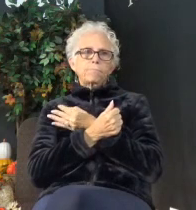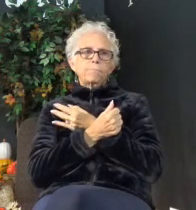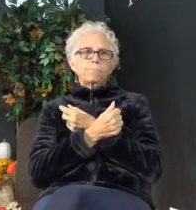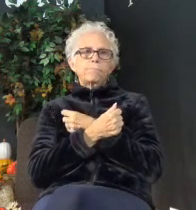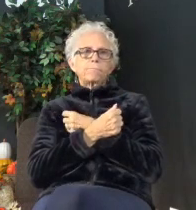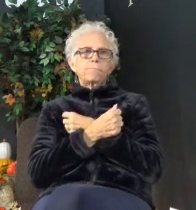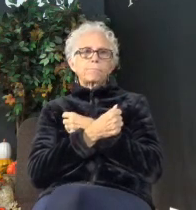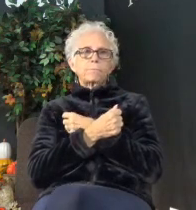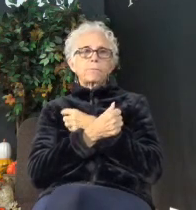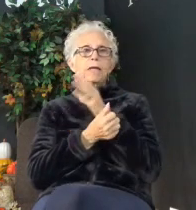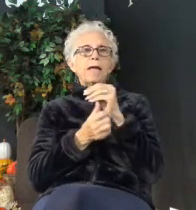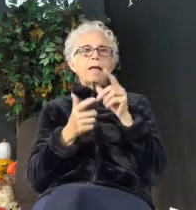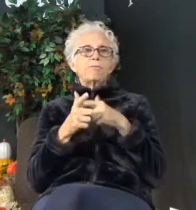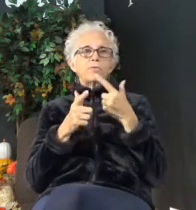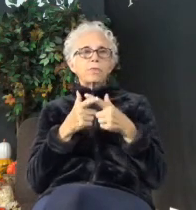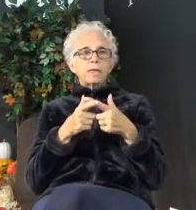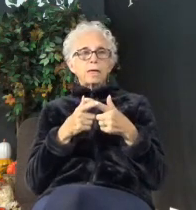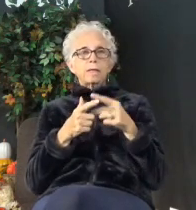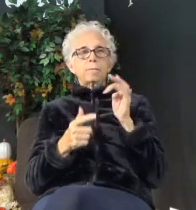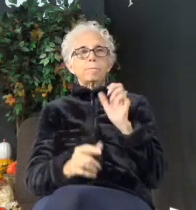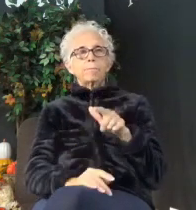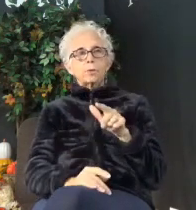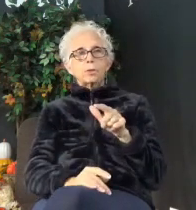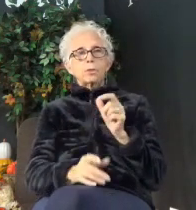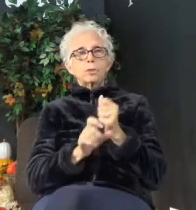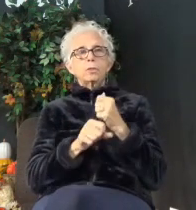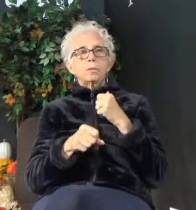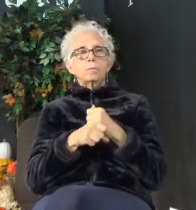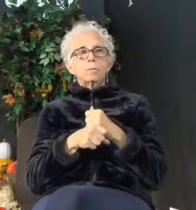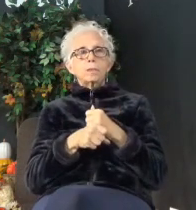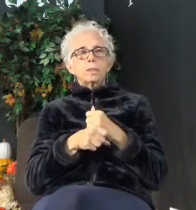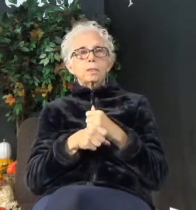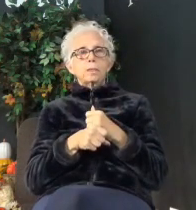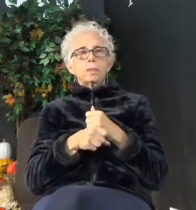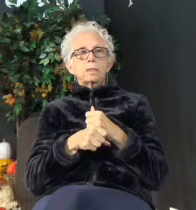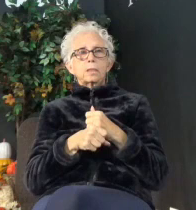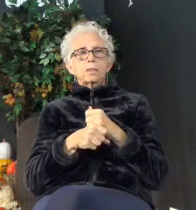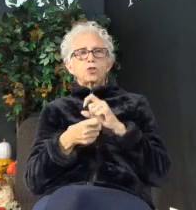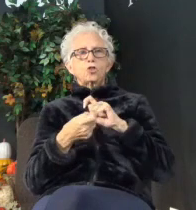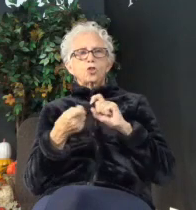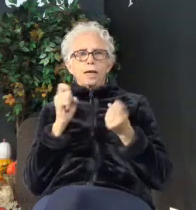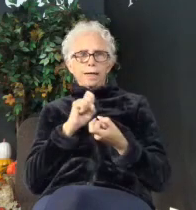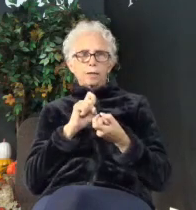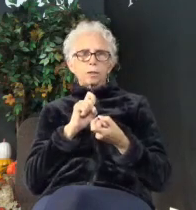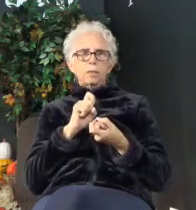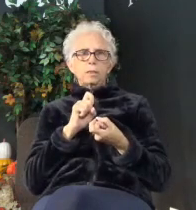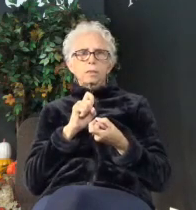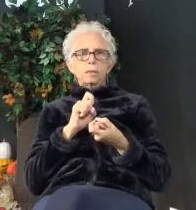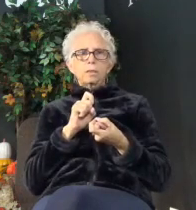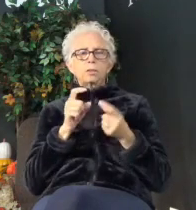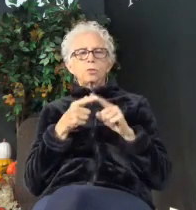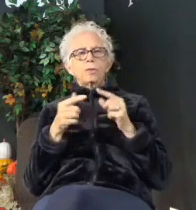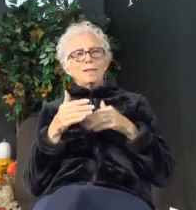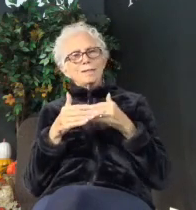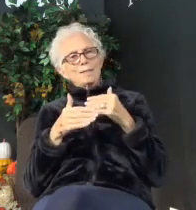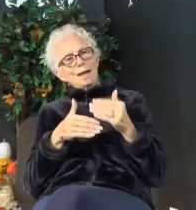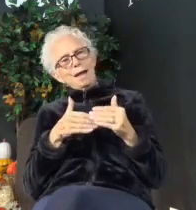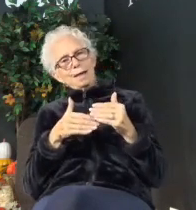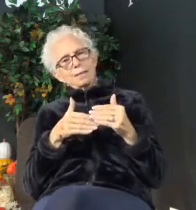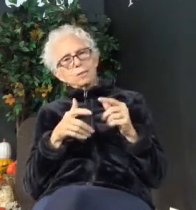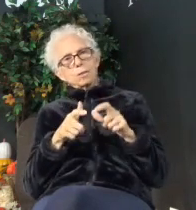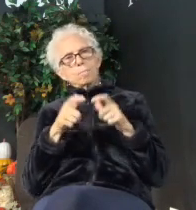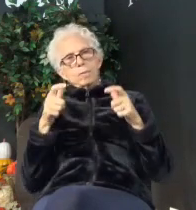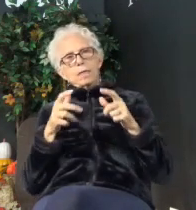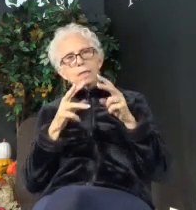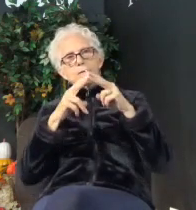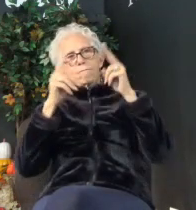And then Paul makes this shift, this segue to the next big value